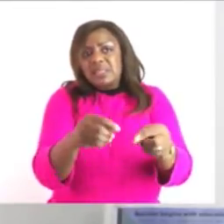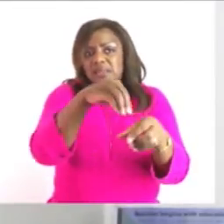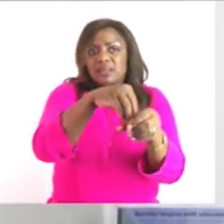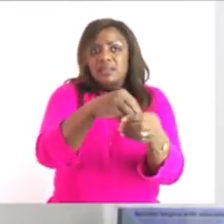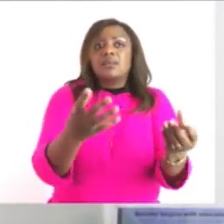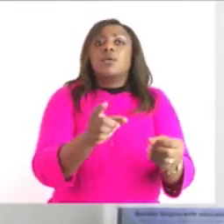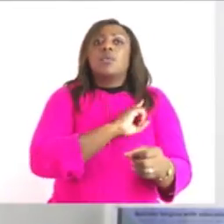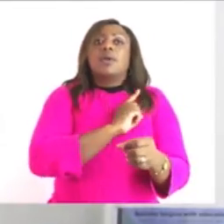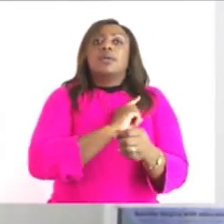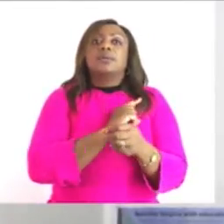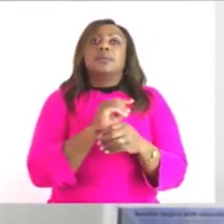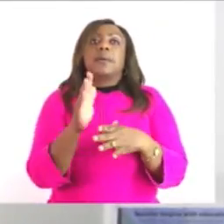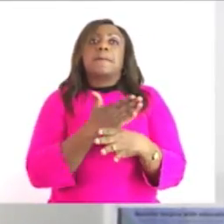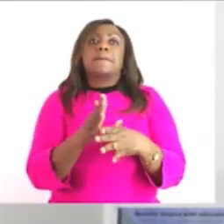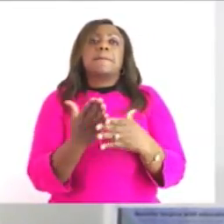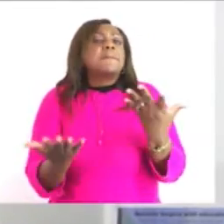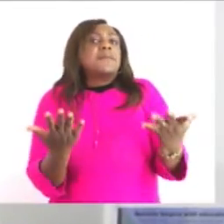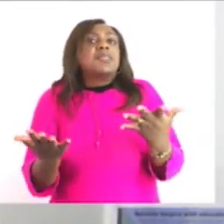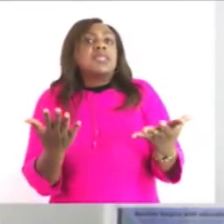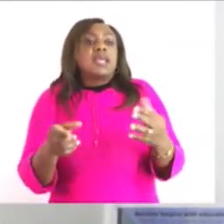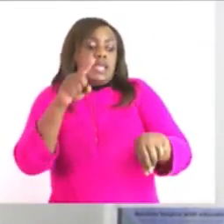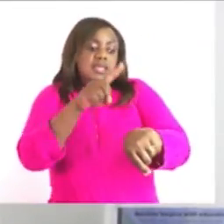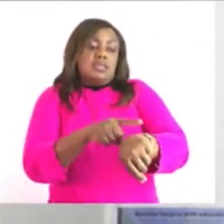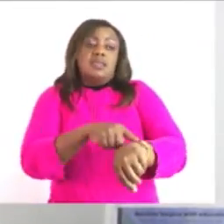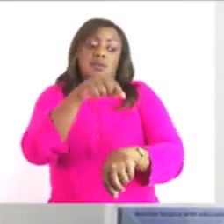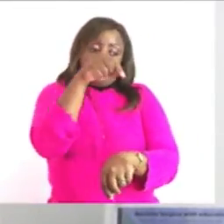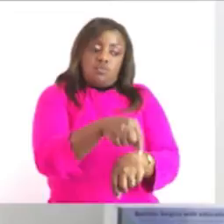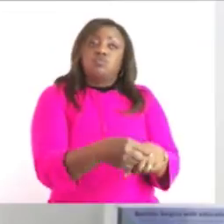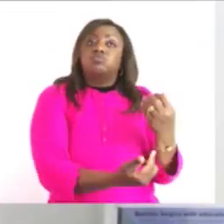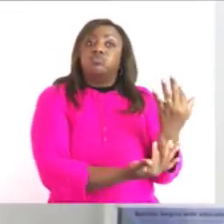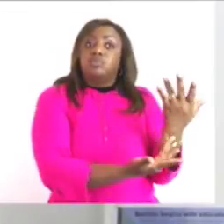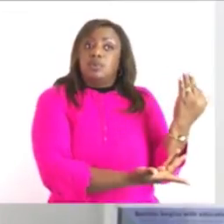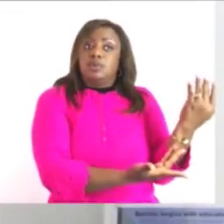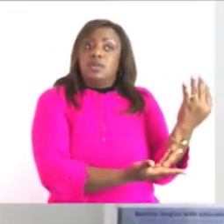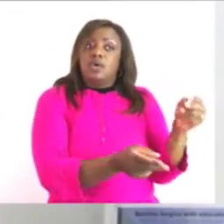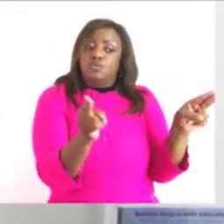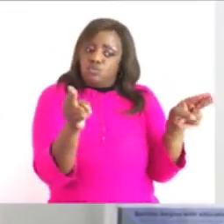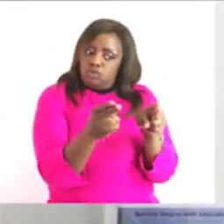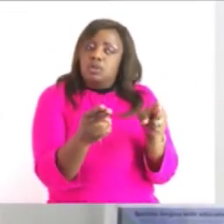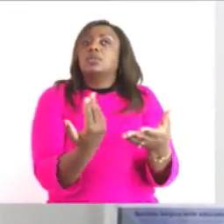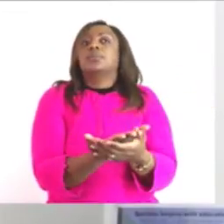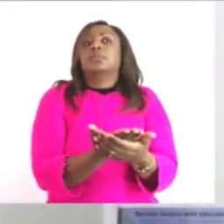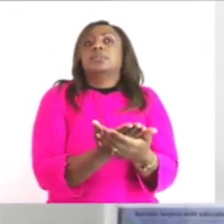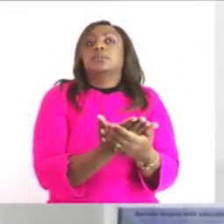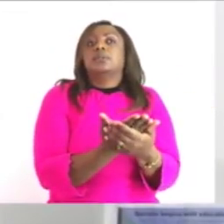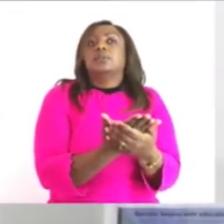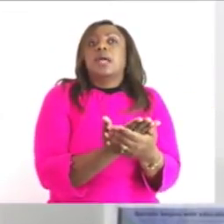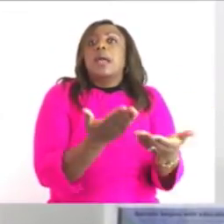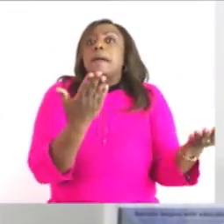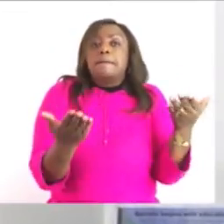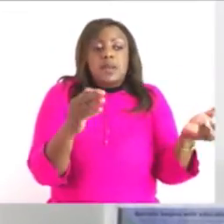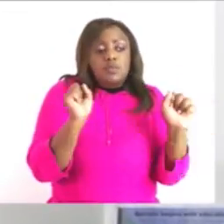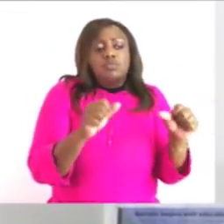why because maybe the time the time that we supposed to record maybe that was not the complete